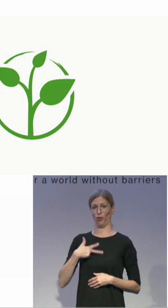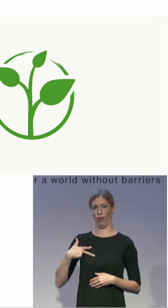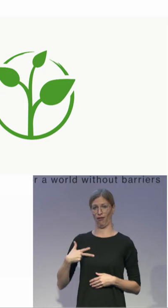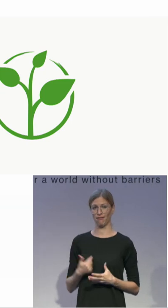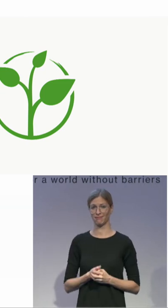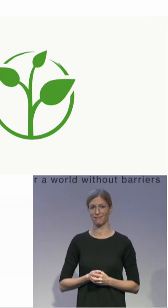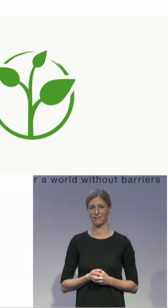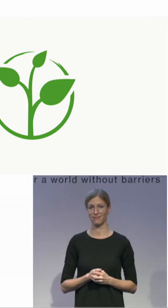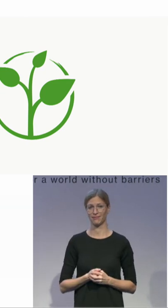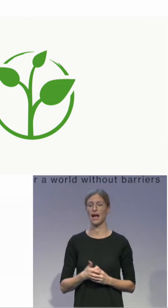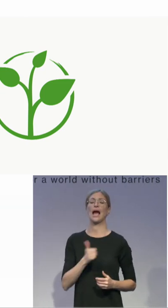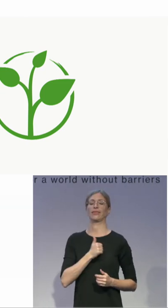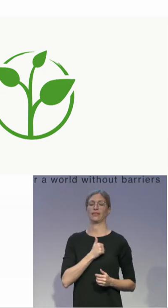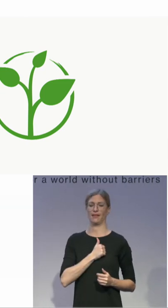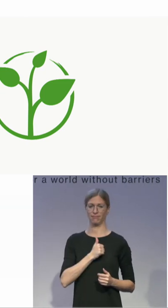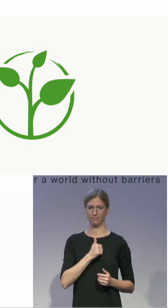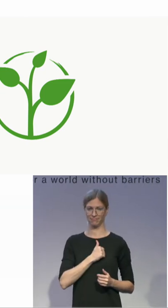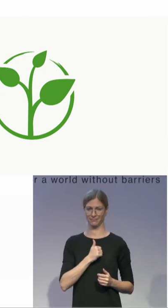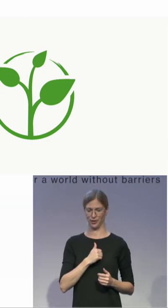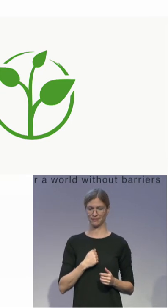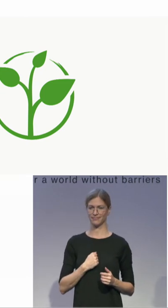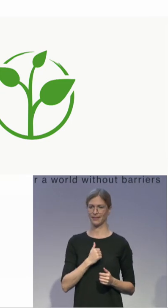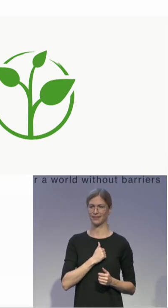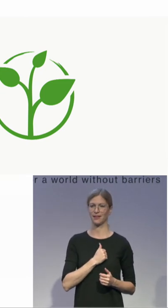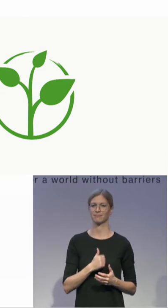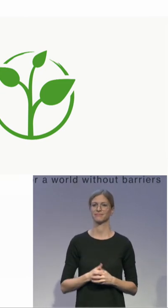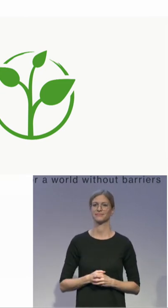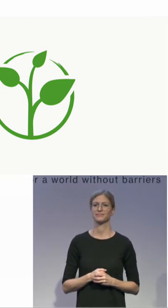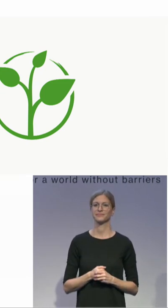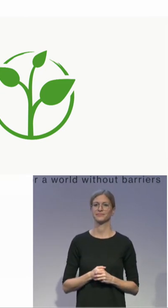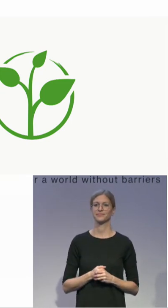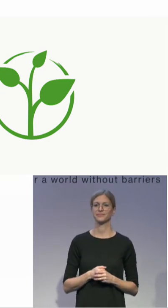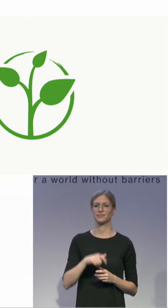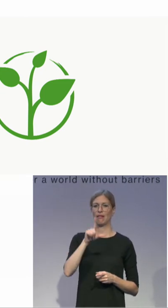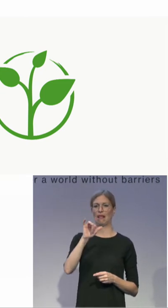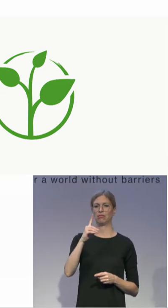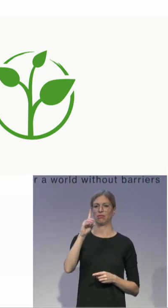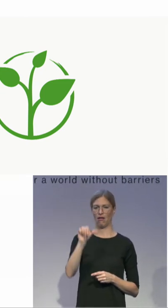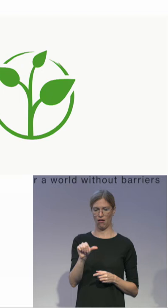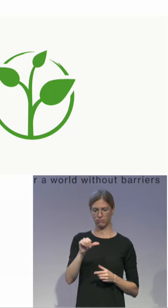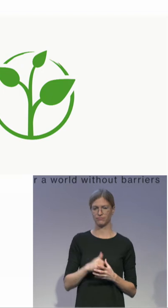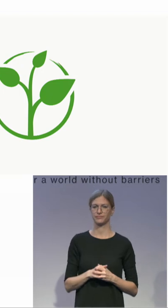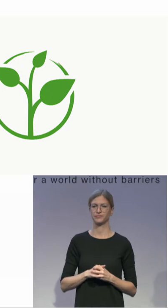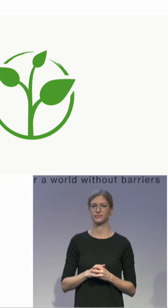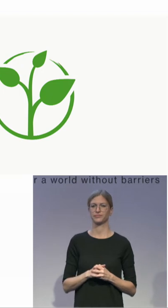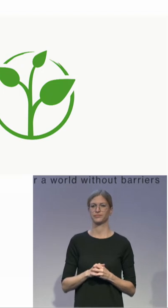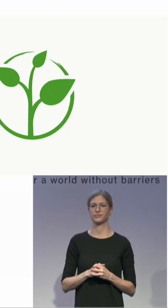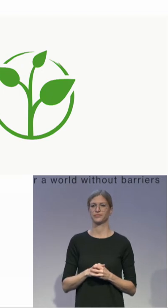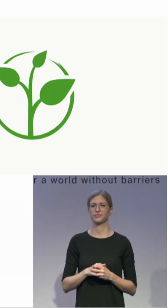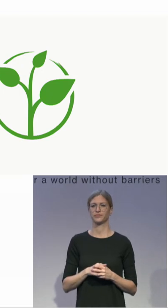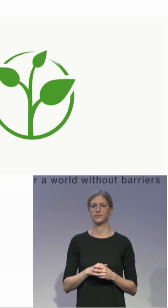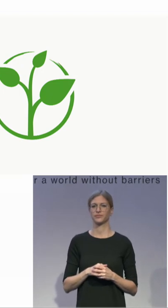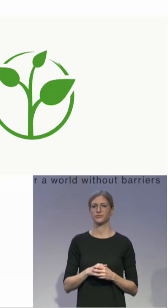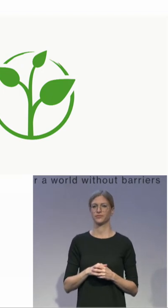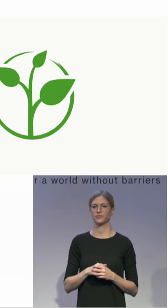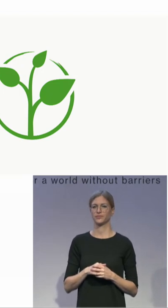And Linda will tell us about their approach, the so-called microboards approach, which